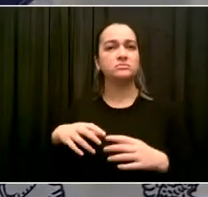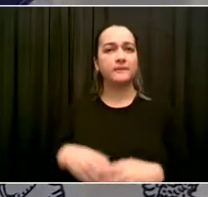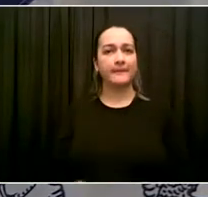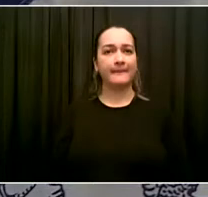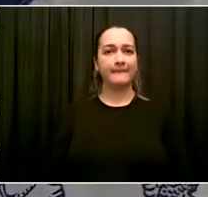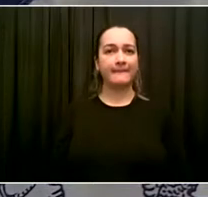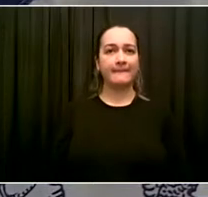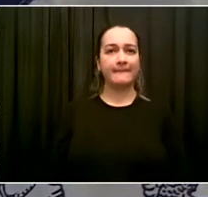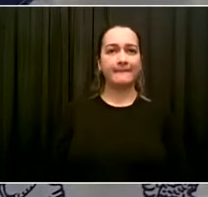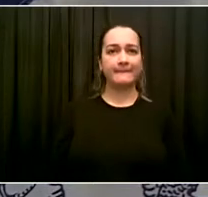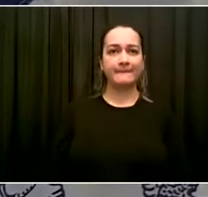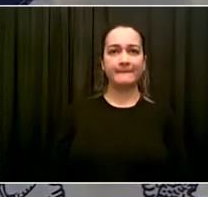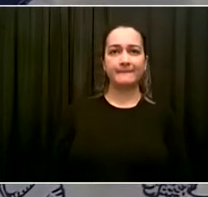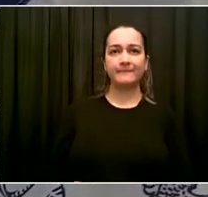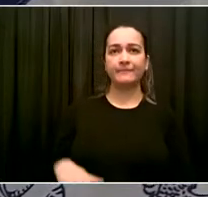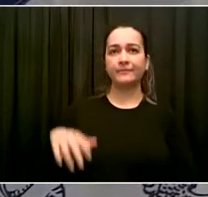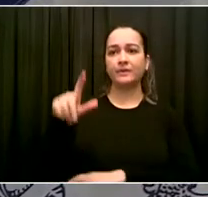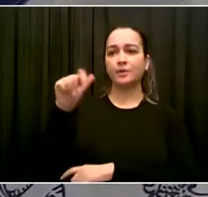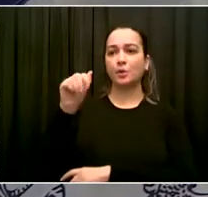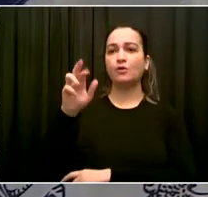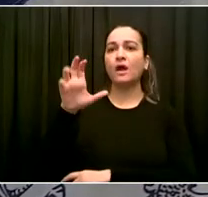The next is Emma from The New York Times.